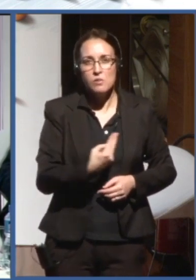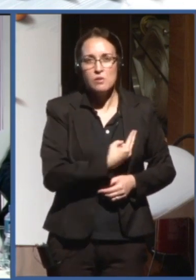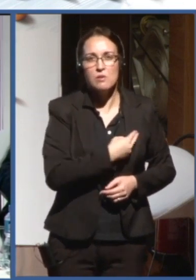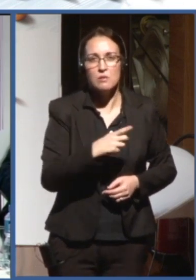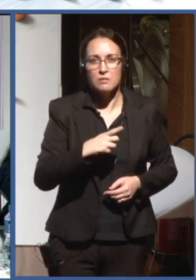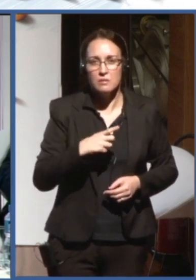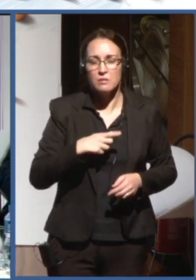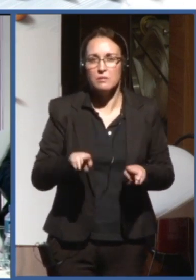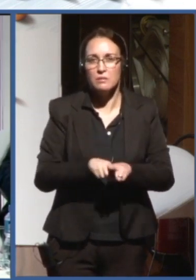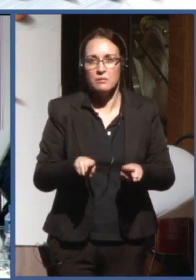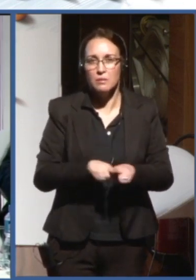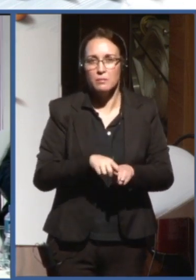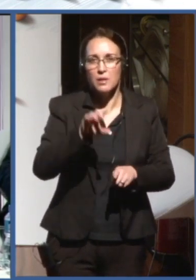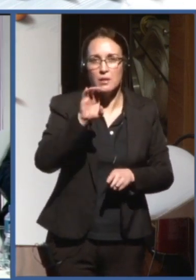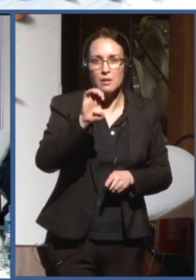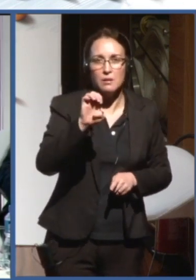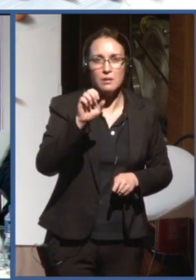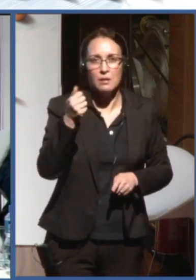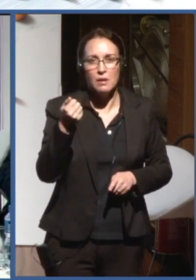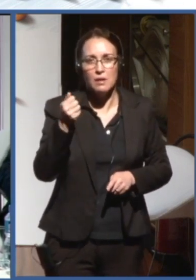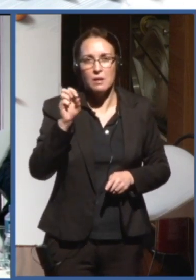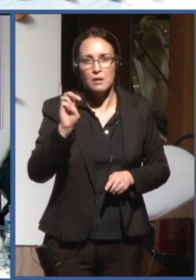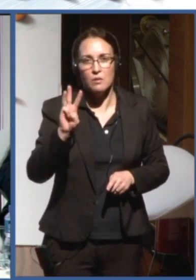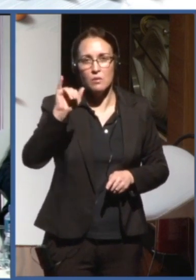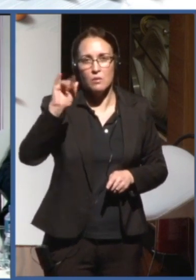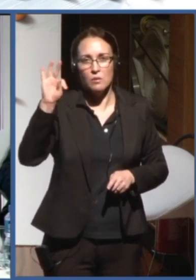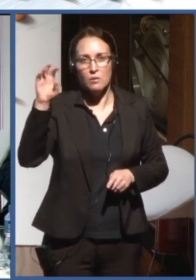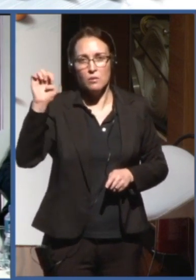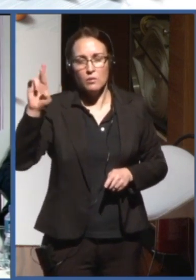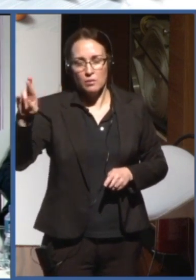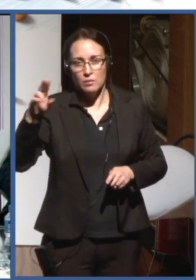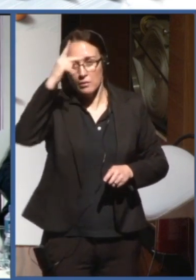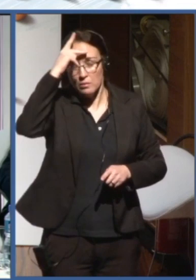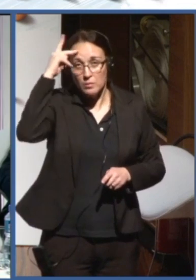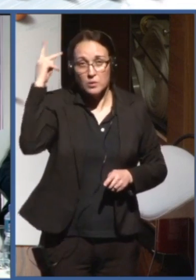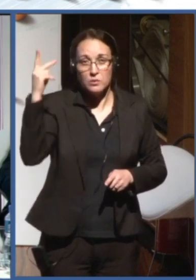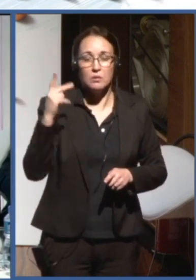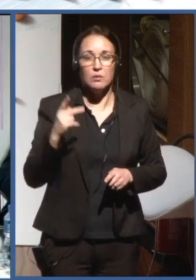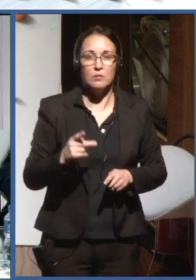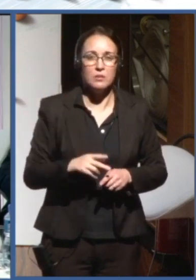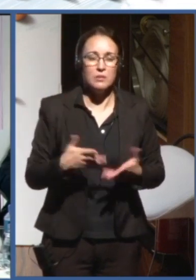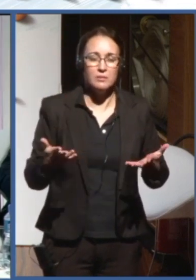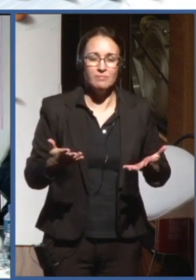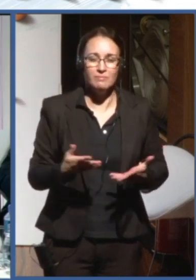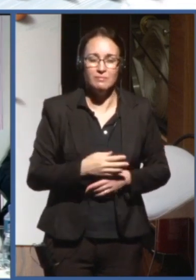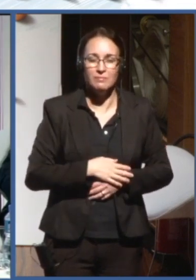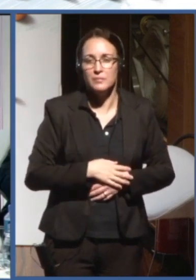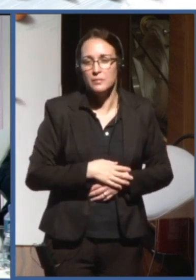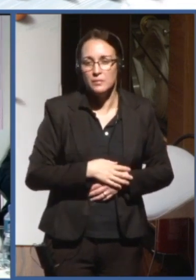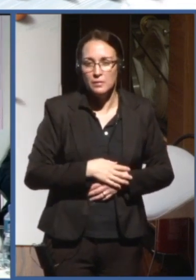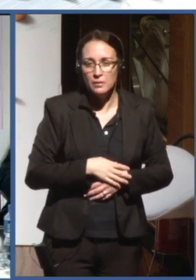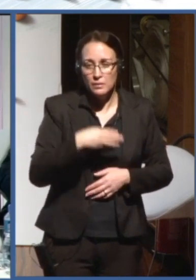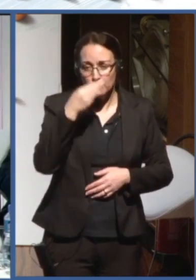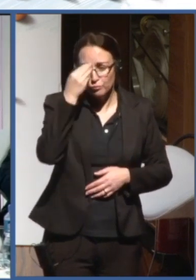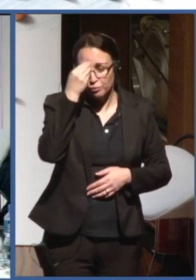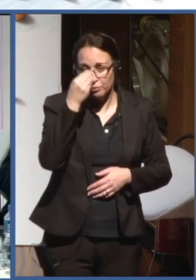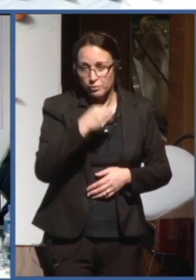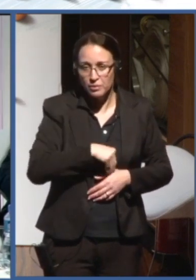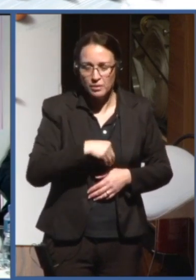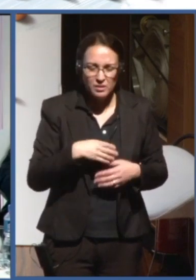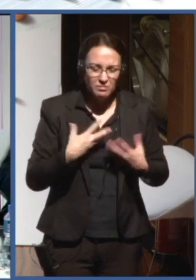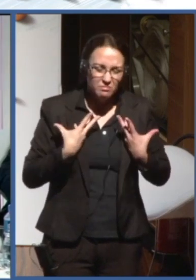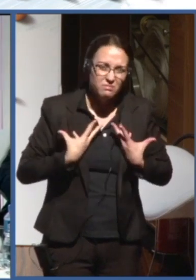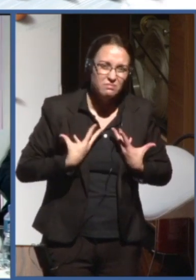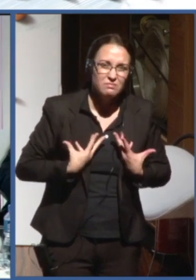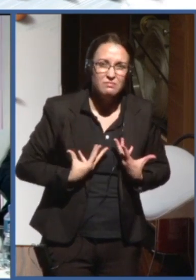people were disillusioned with the hype and then it completely lost investment. So, if we override this, then there is a risk that, you know, we'll